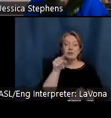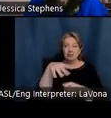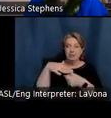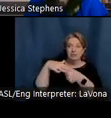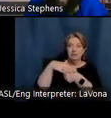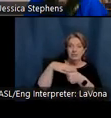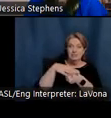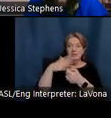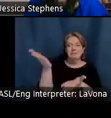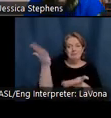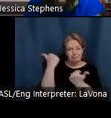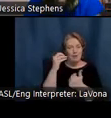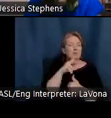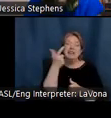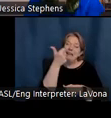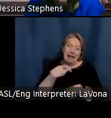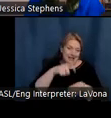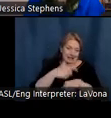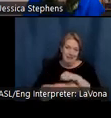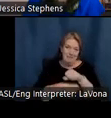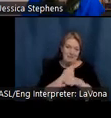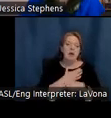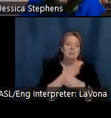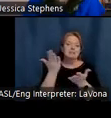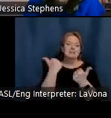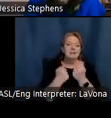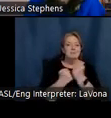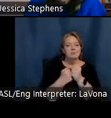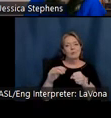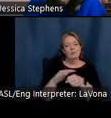time of the year, please support our local artists.